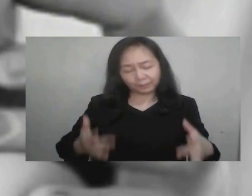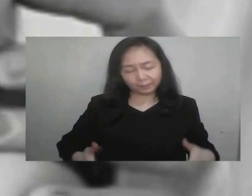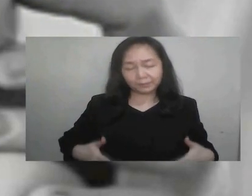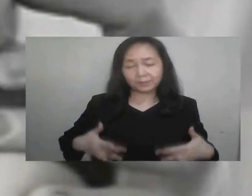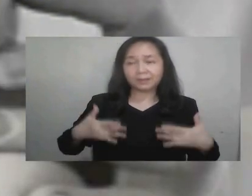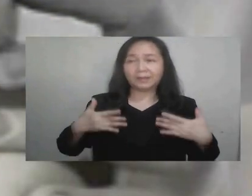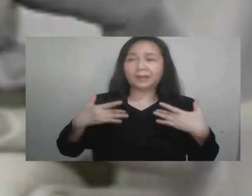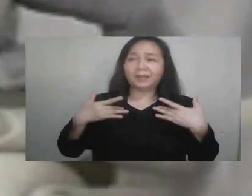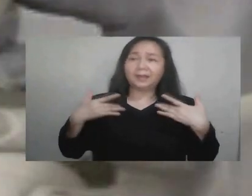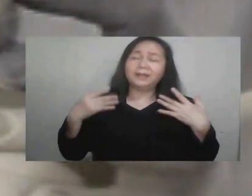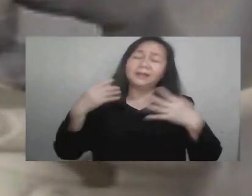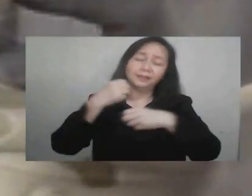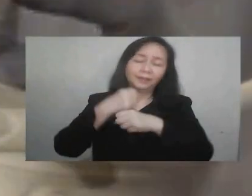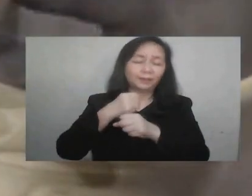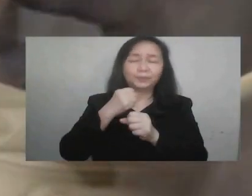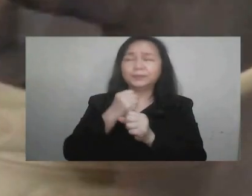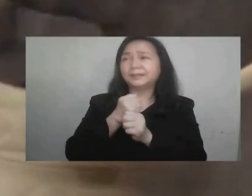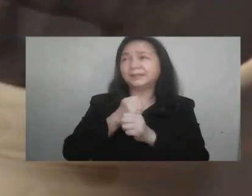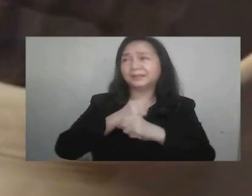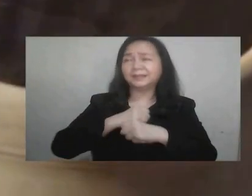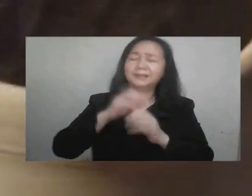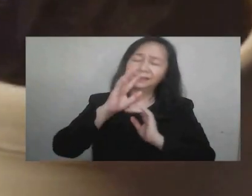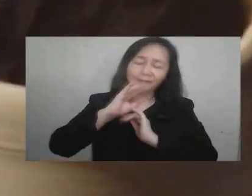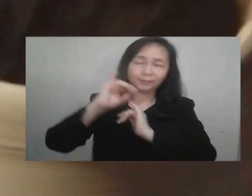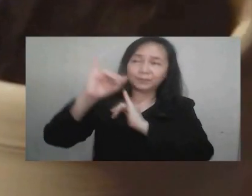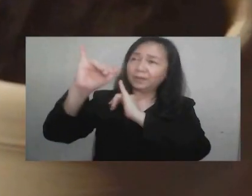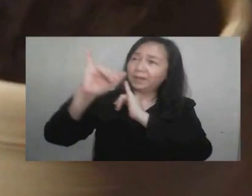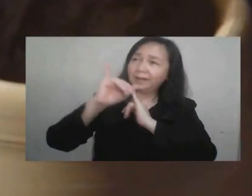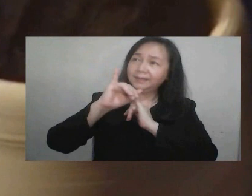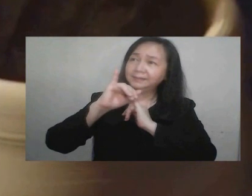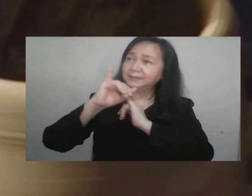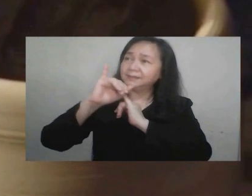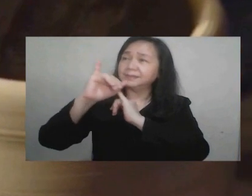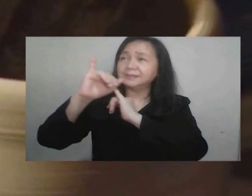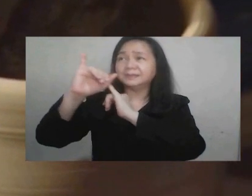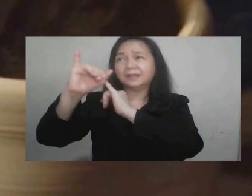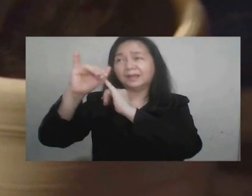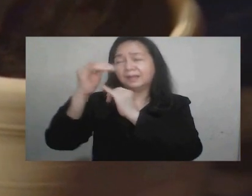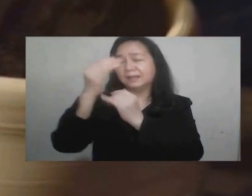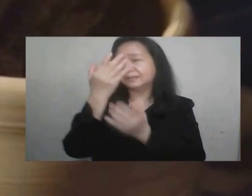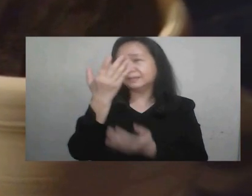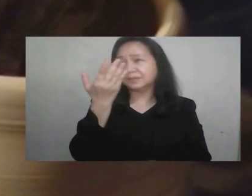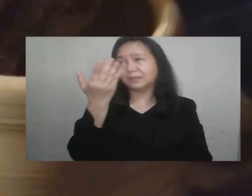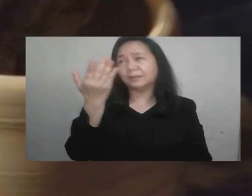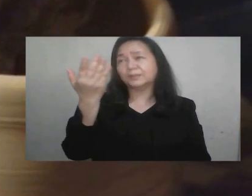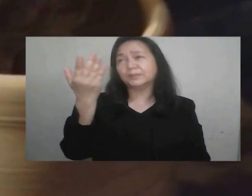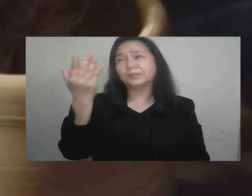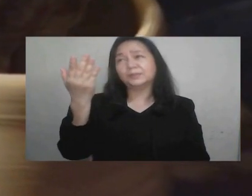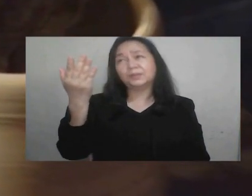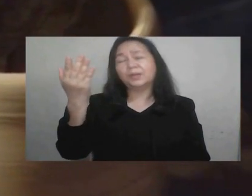Buhay ko ay gawing kawais